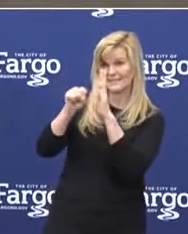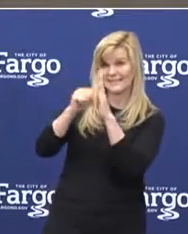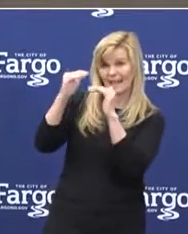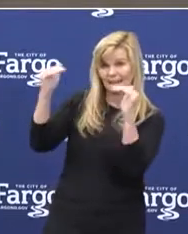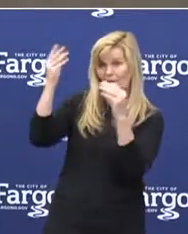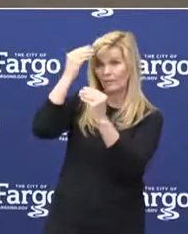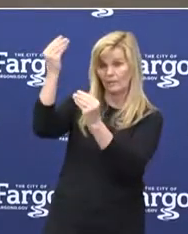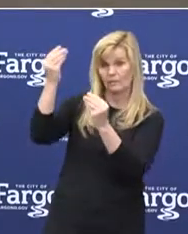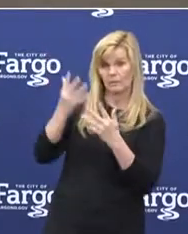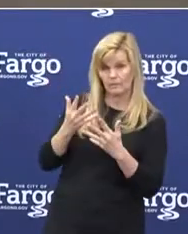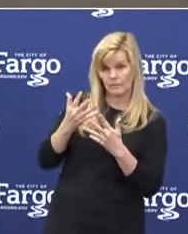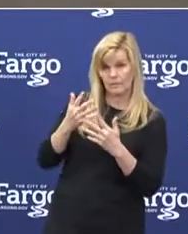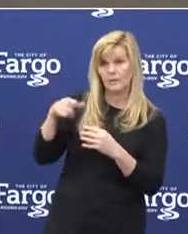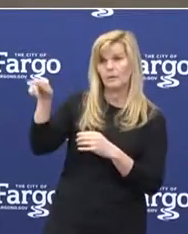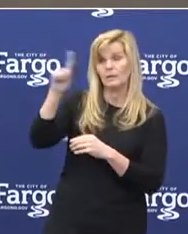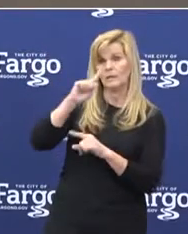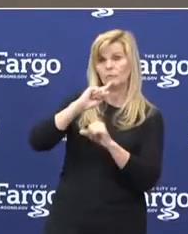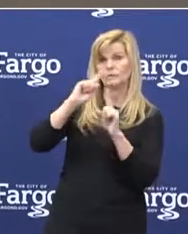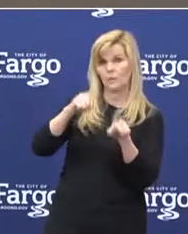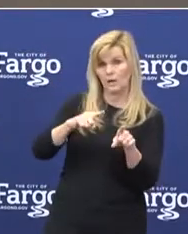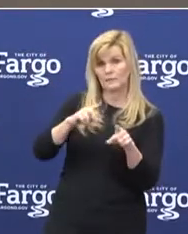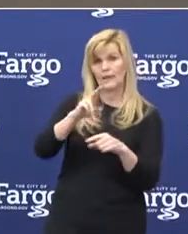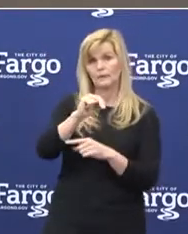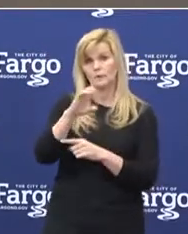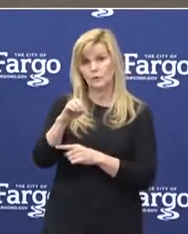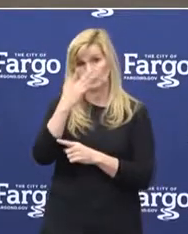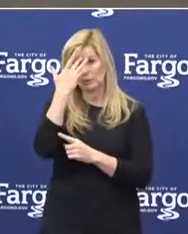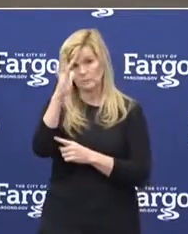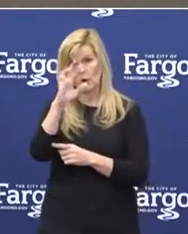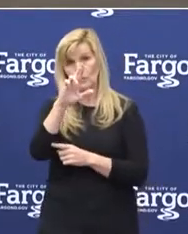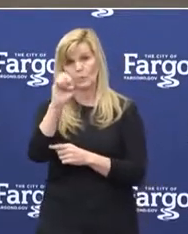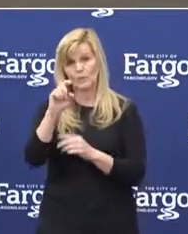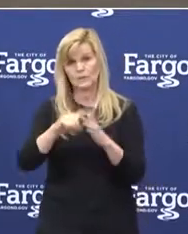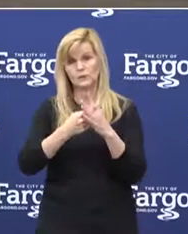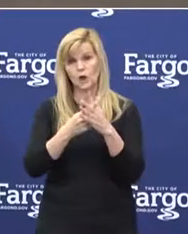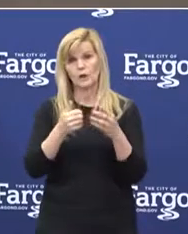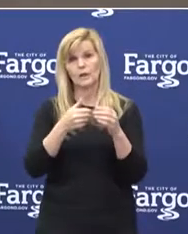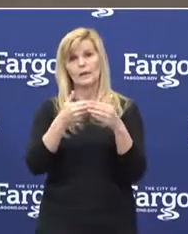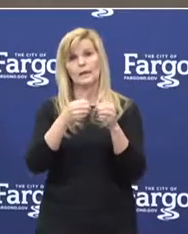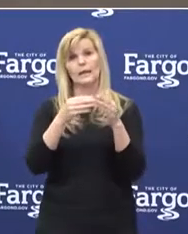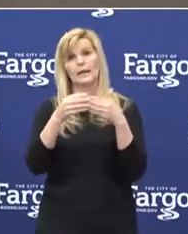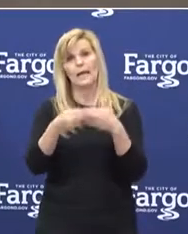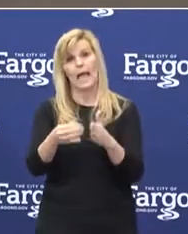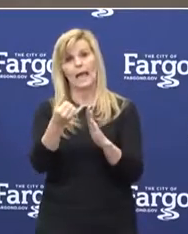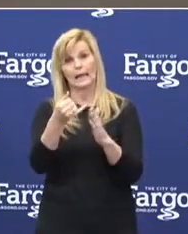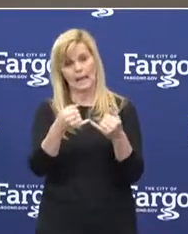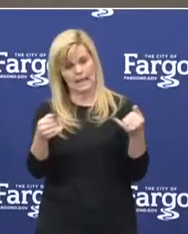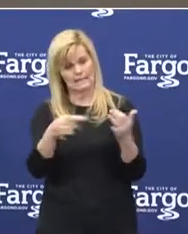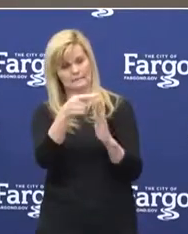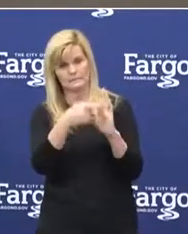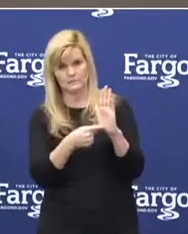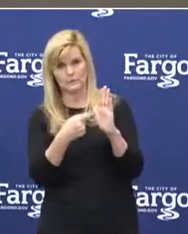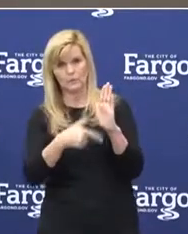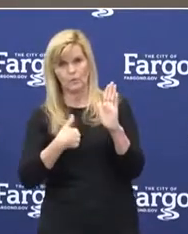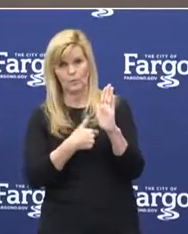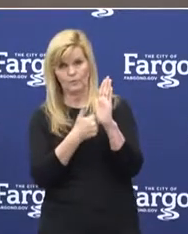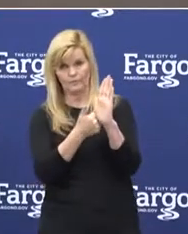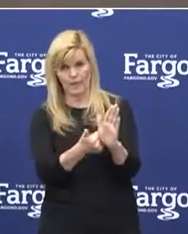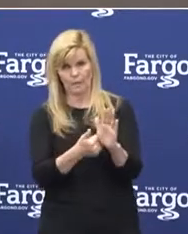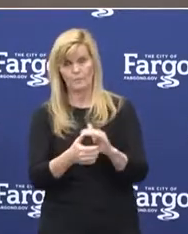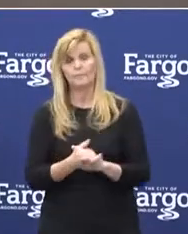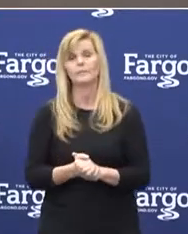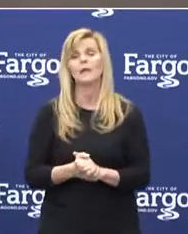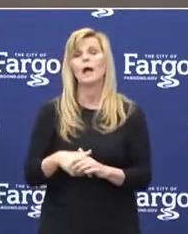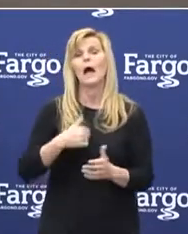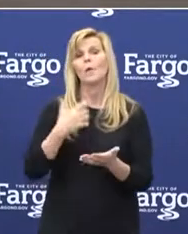resources like ND Response and the North Dakota Smart Resort guidelines are the backbone of this reboot. I